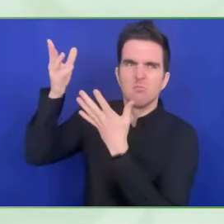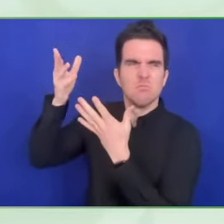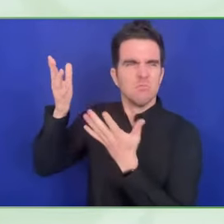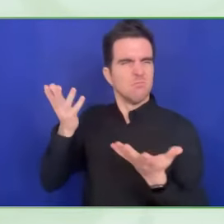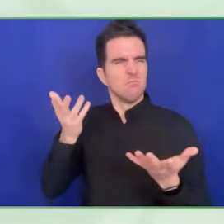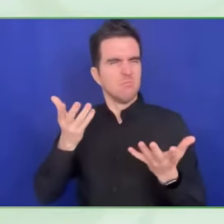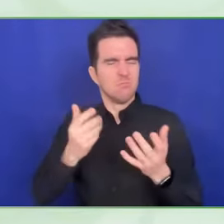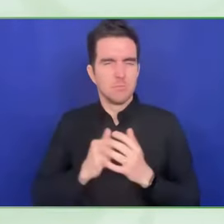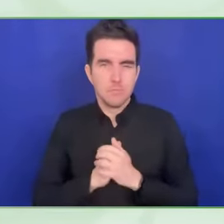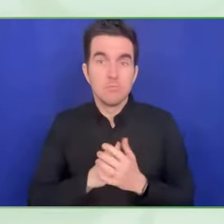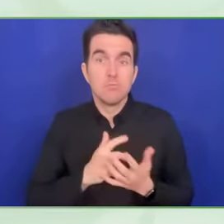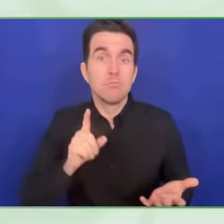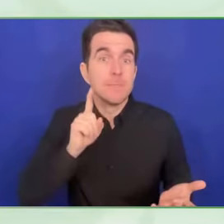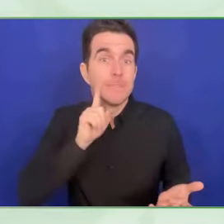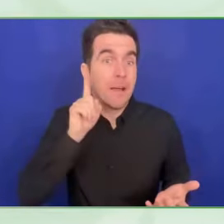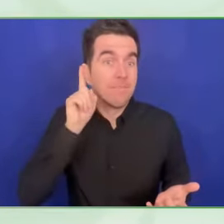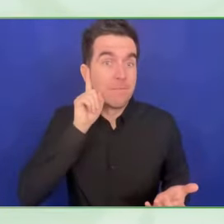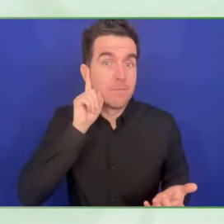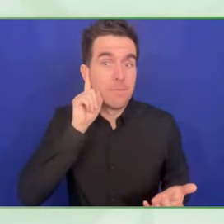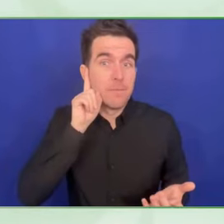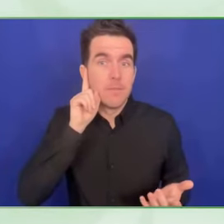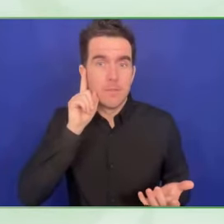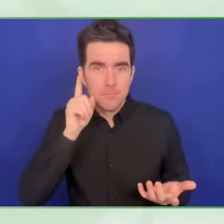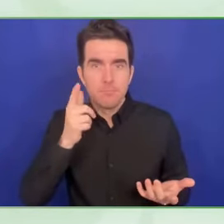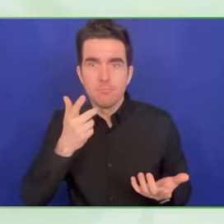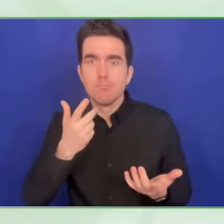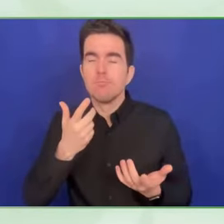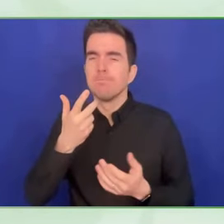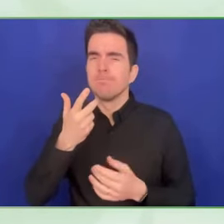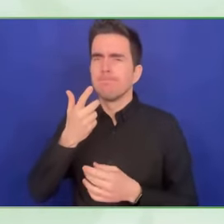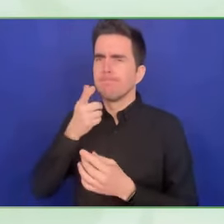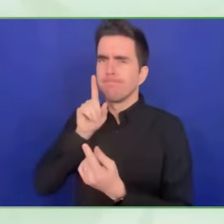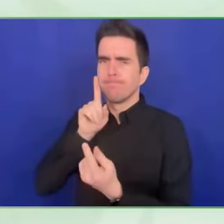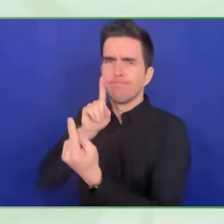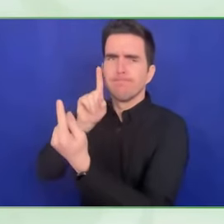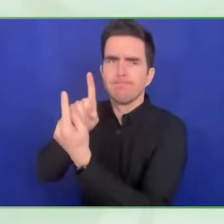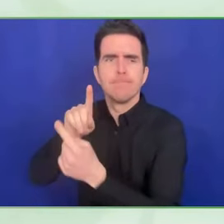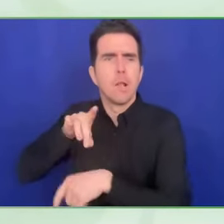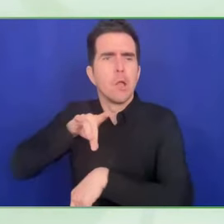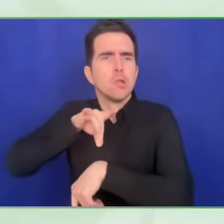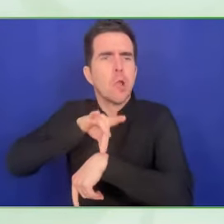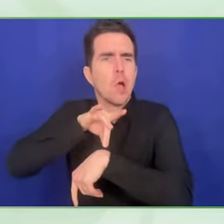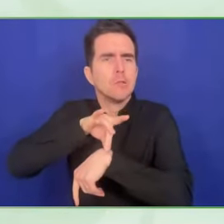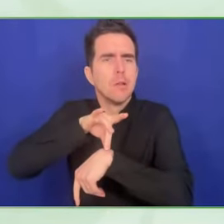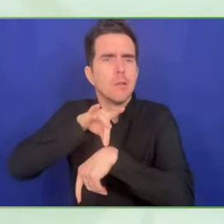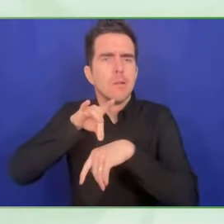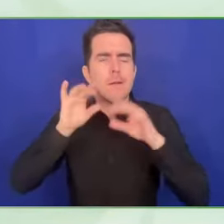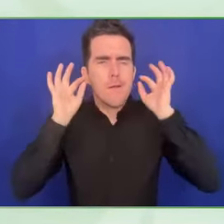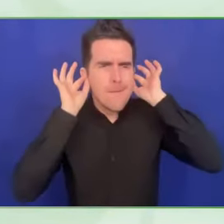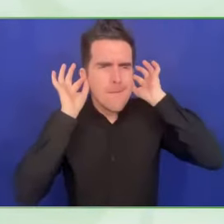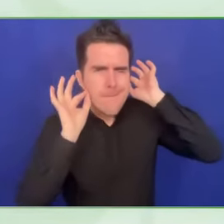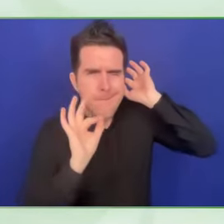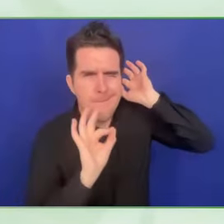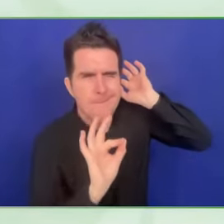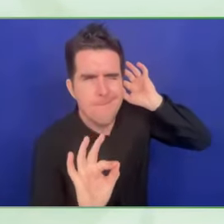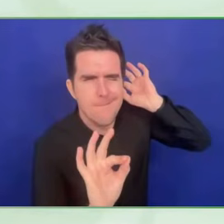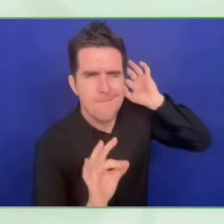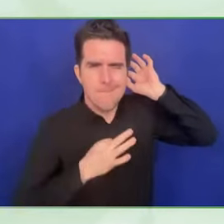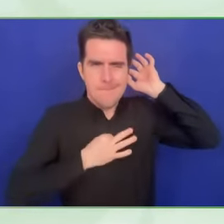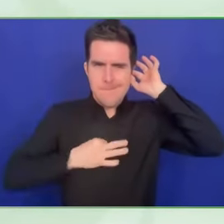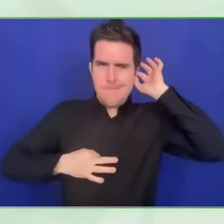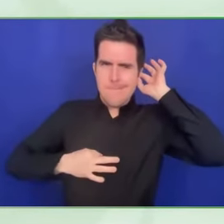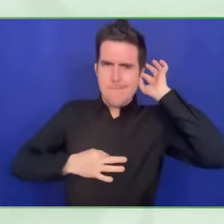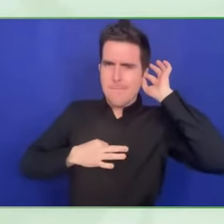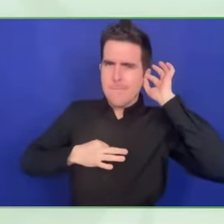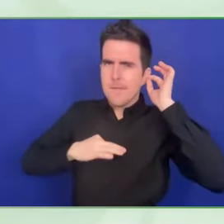partners, you need to use subtitles to follow the meeting, to take part in the meeting or with friends. You are